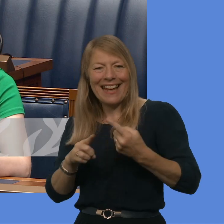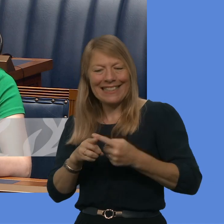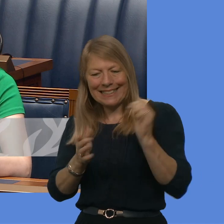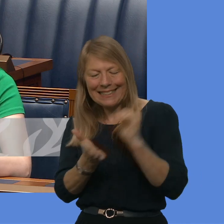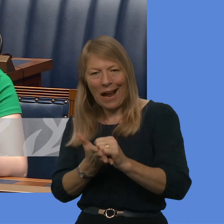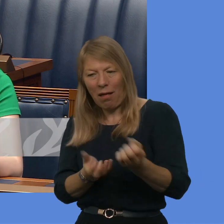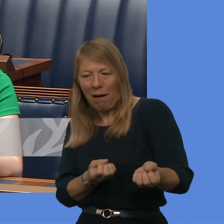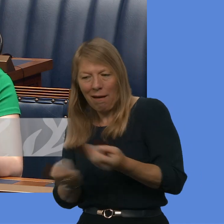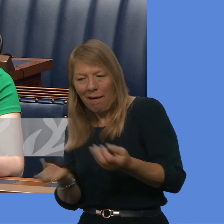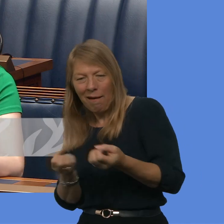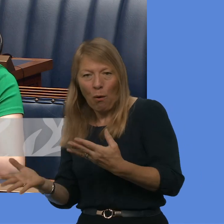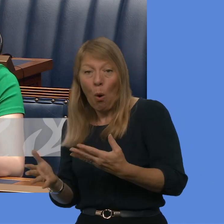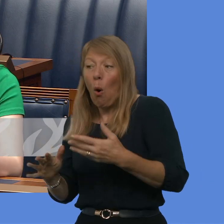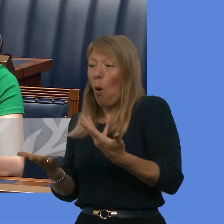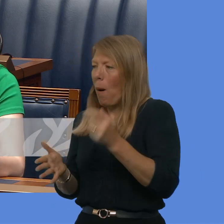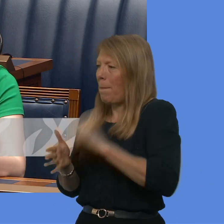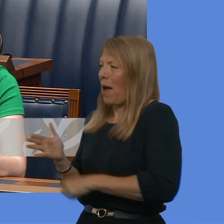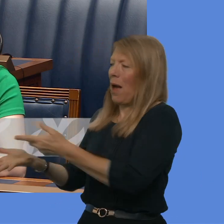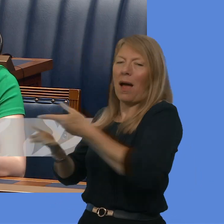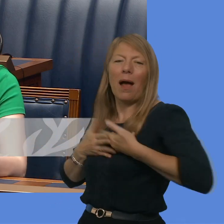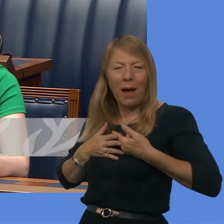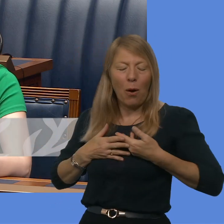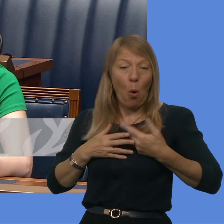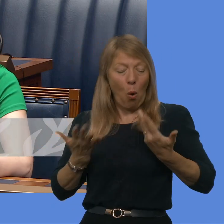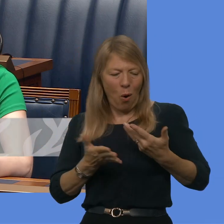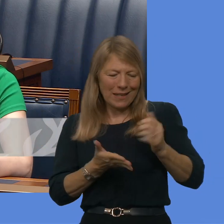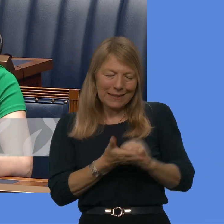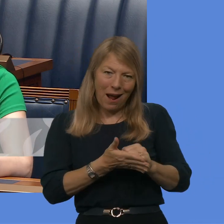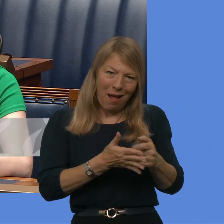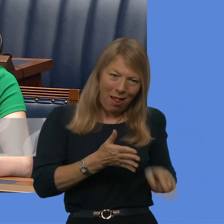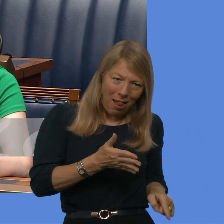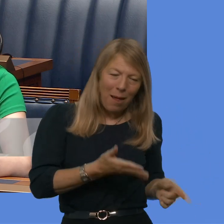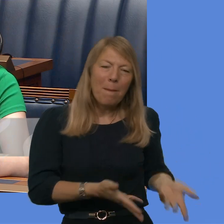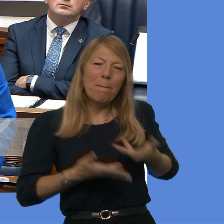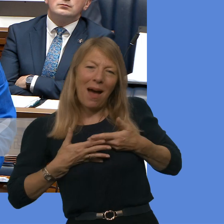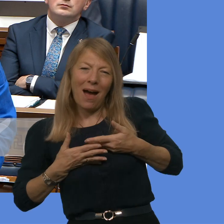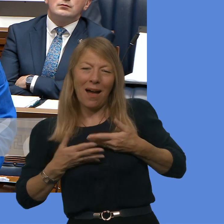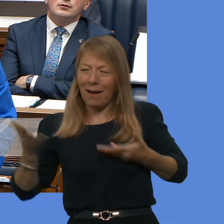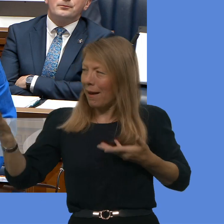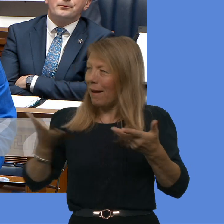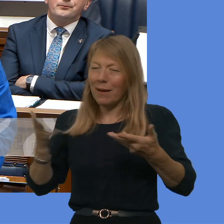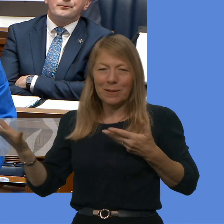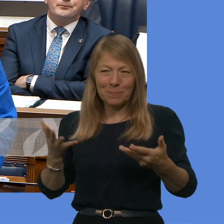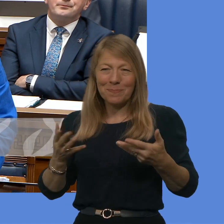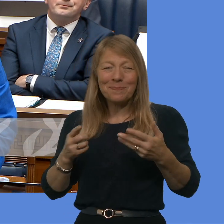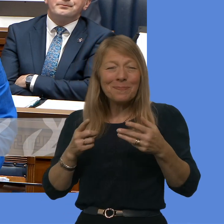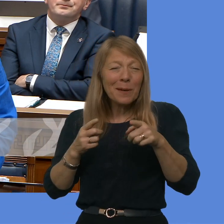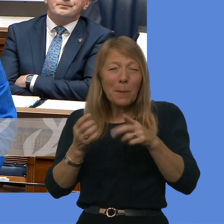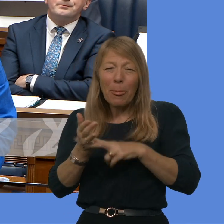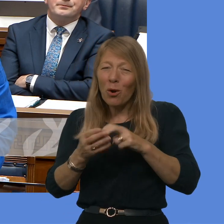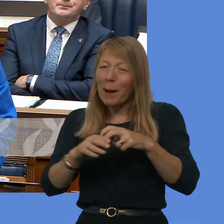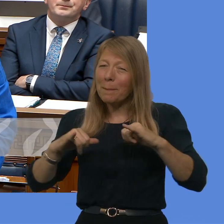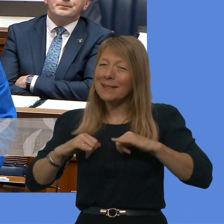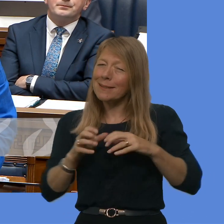goods. We know that we are a largely small to medium-sized business economy here, and many of those are Indigenous and only trade within